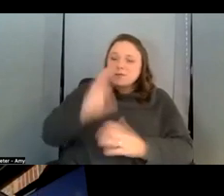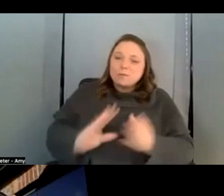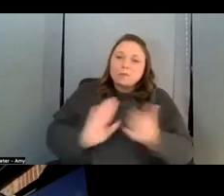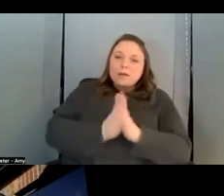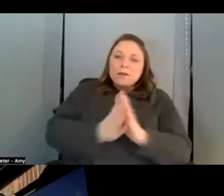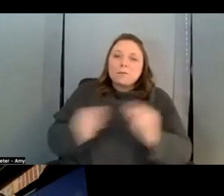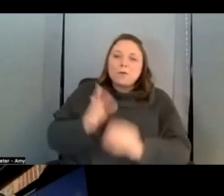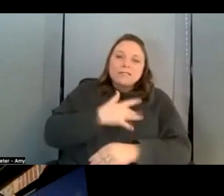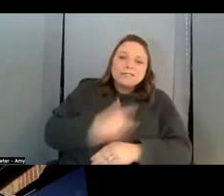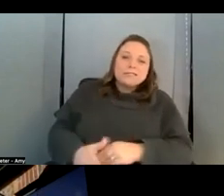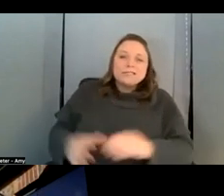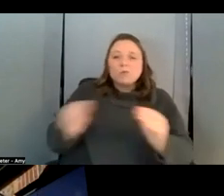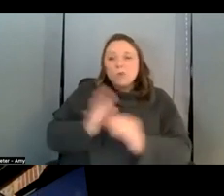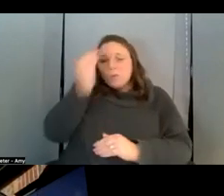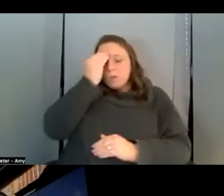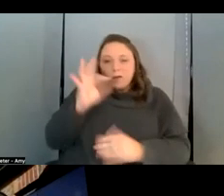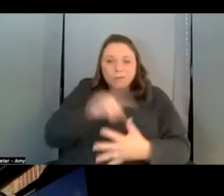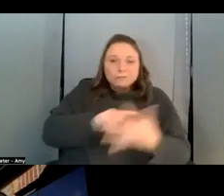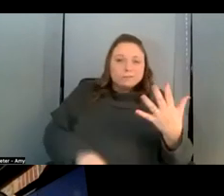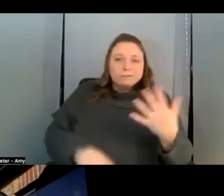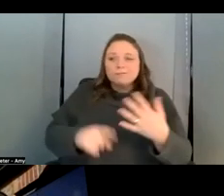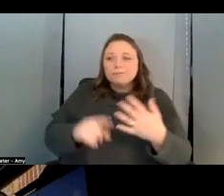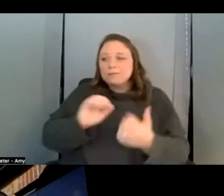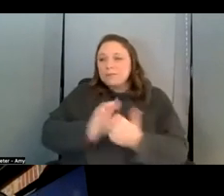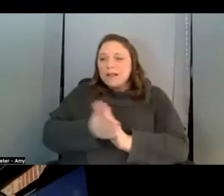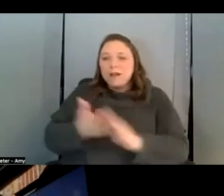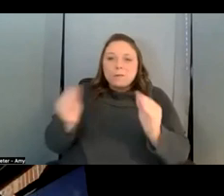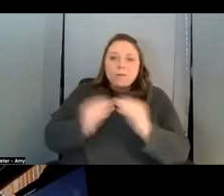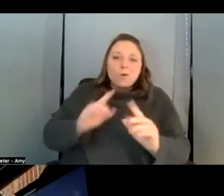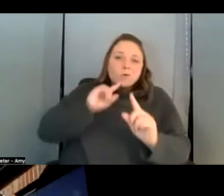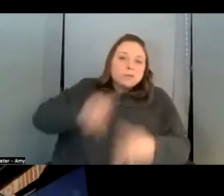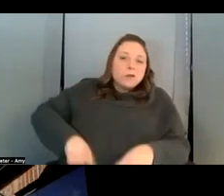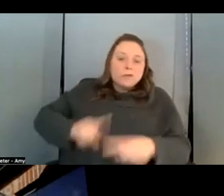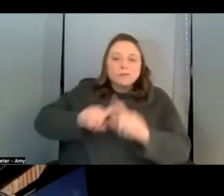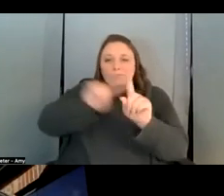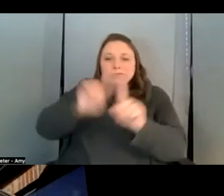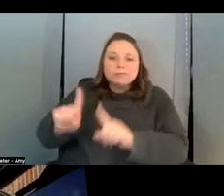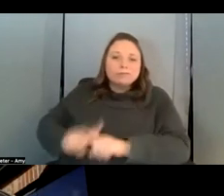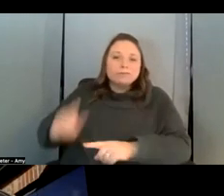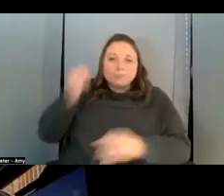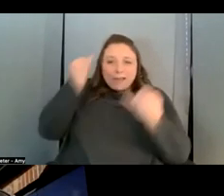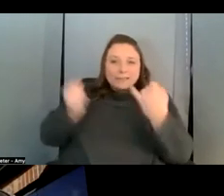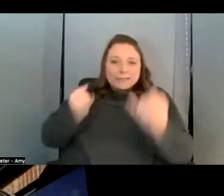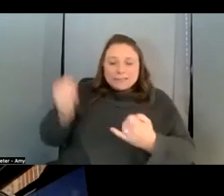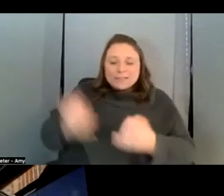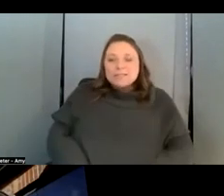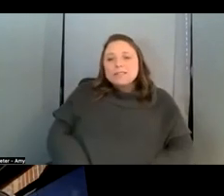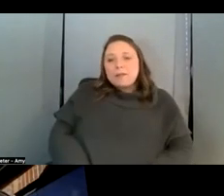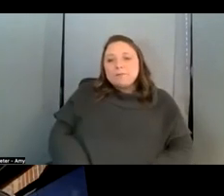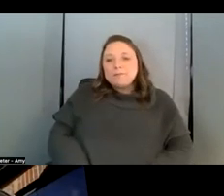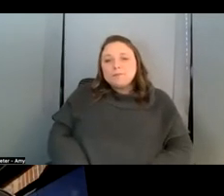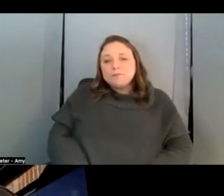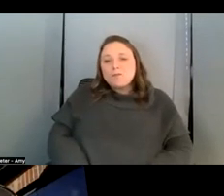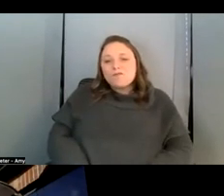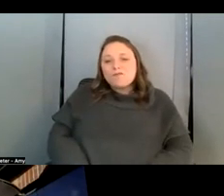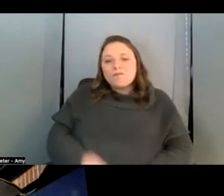more things uh uh responsive to a richer realm of ideas um so so i i guess that's that's kind of